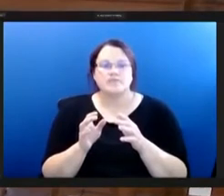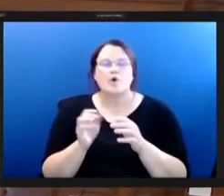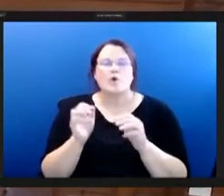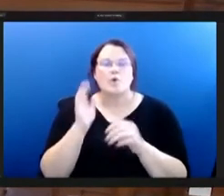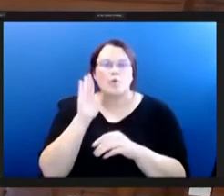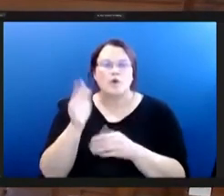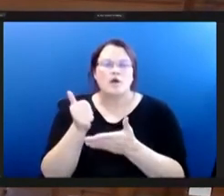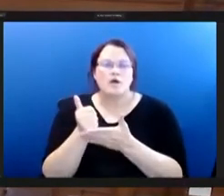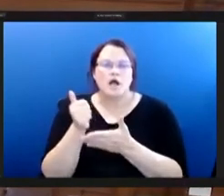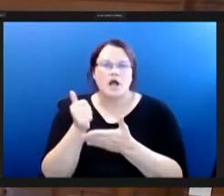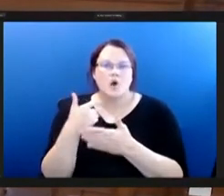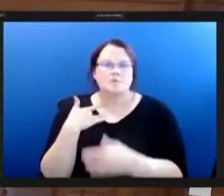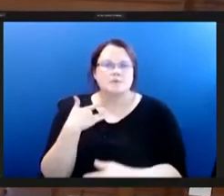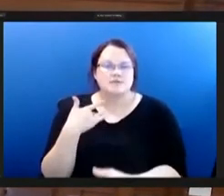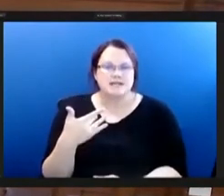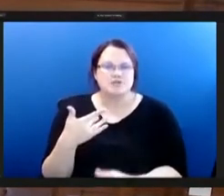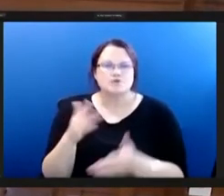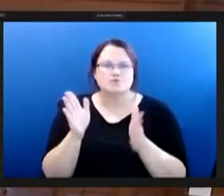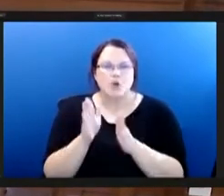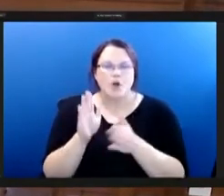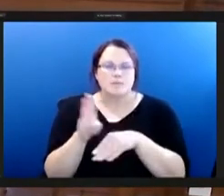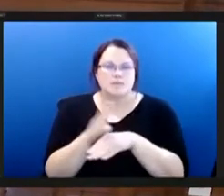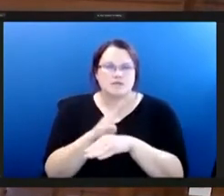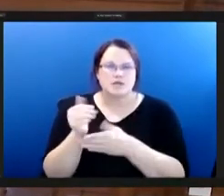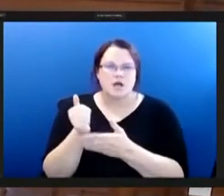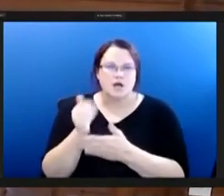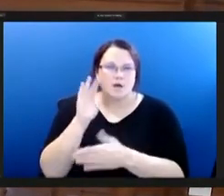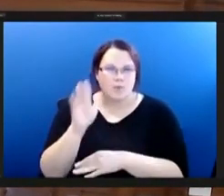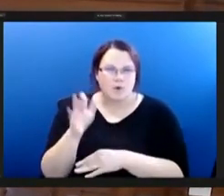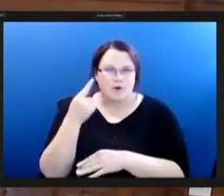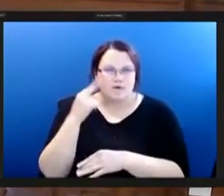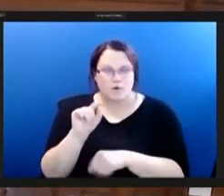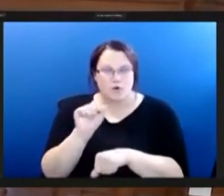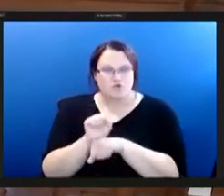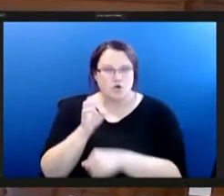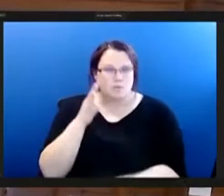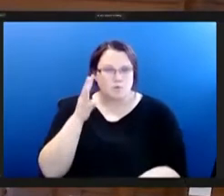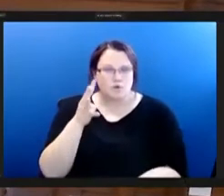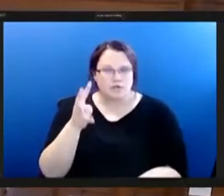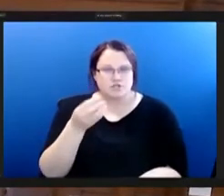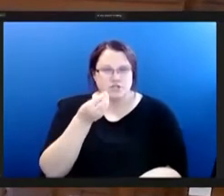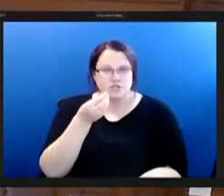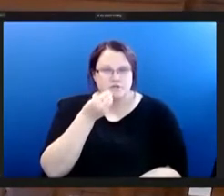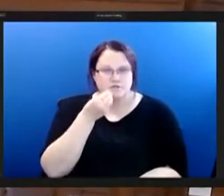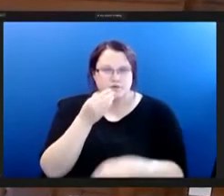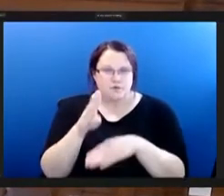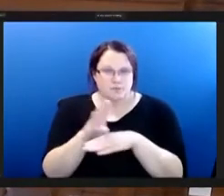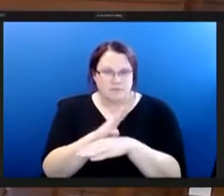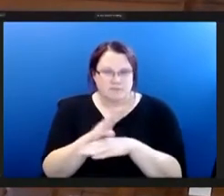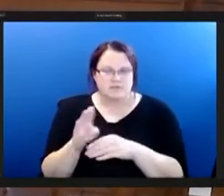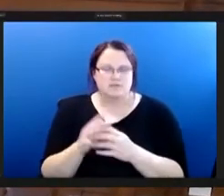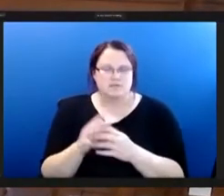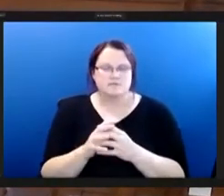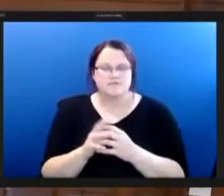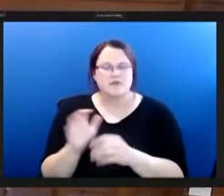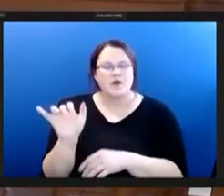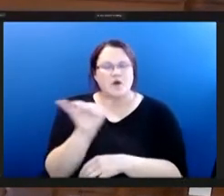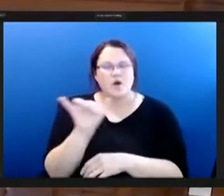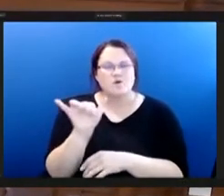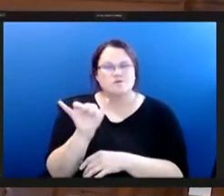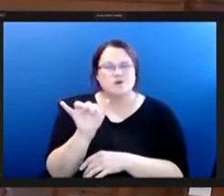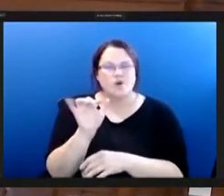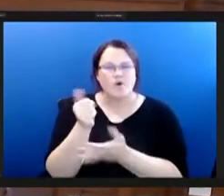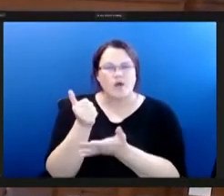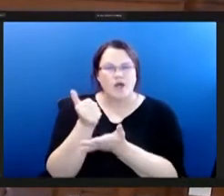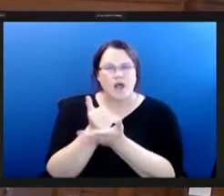fund is intended to is the most likely way to spur job creation in the food sector the food justice fund would also ensure that